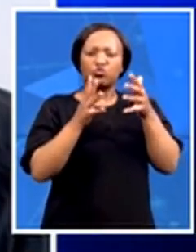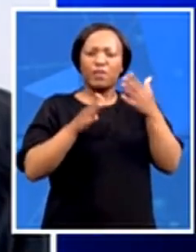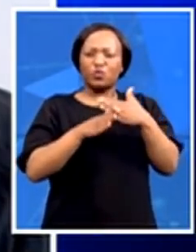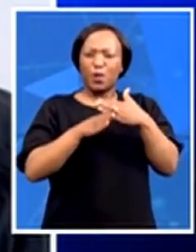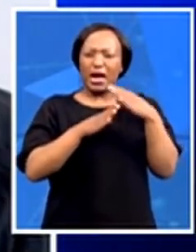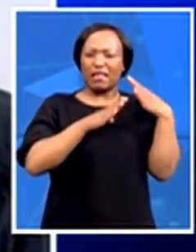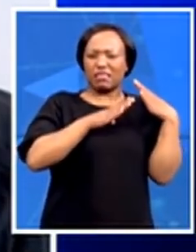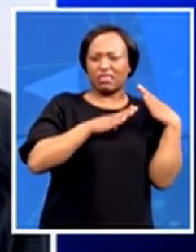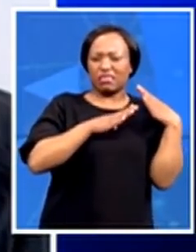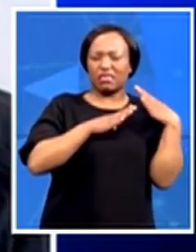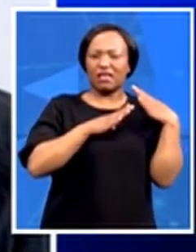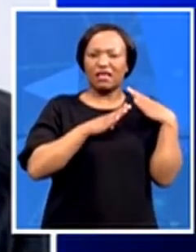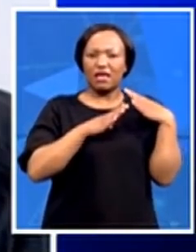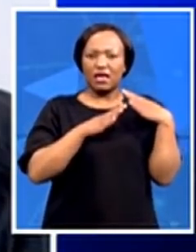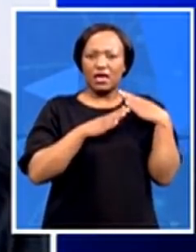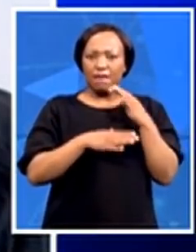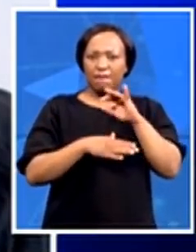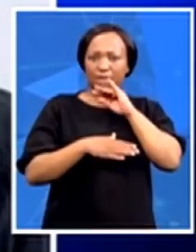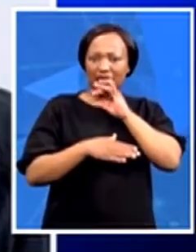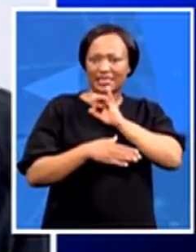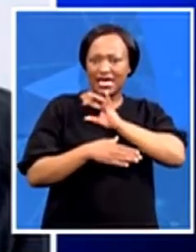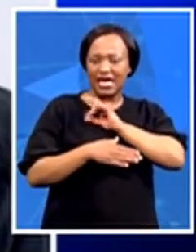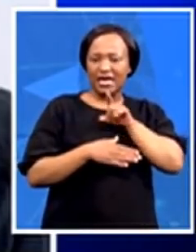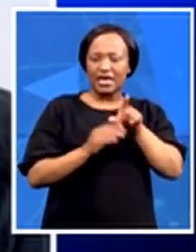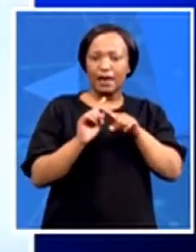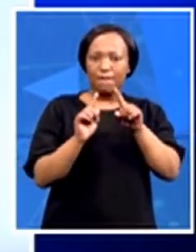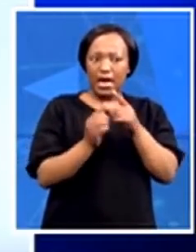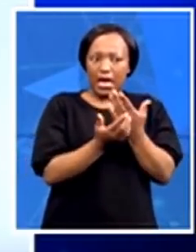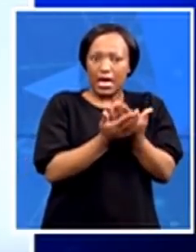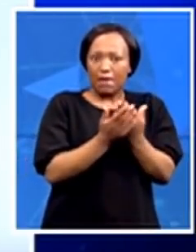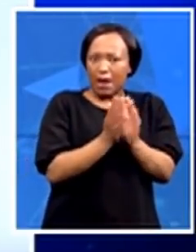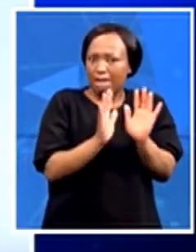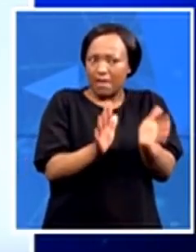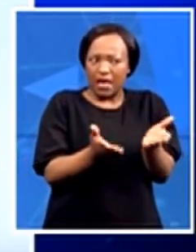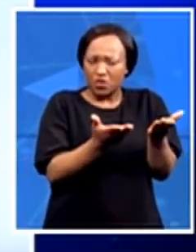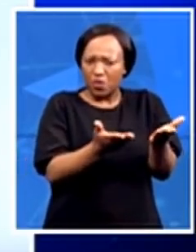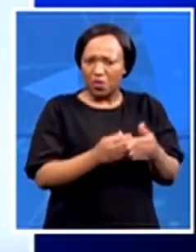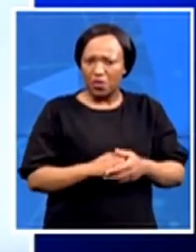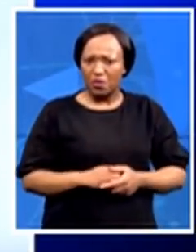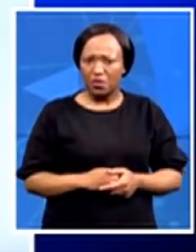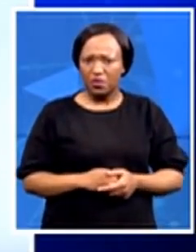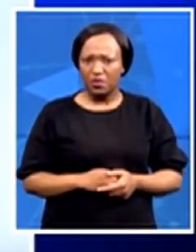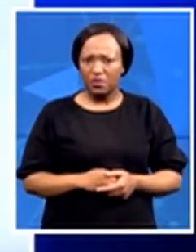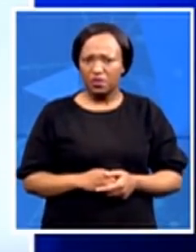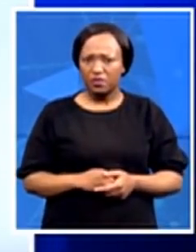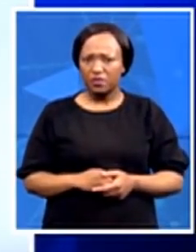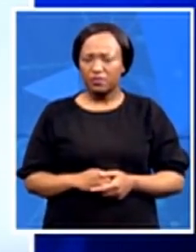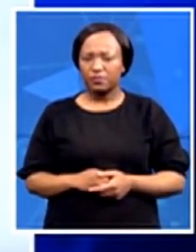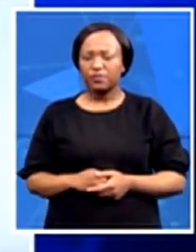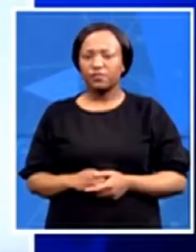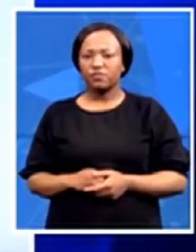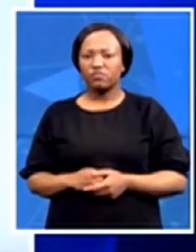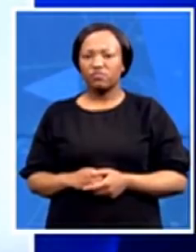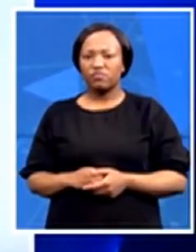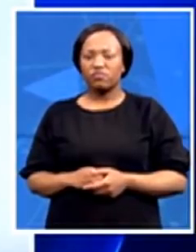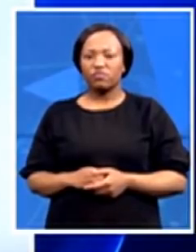that mean that's all the capability we have? Yeah. Well, right now we've pretty much deployed everything. So, I